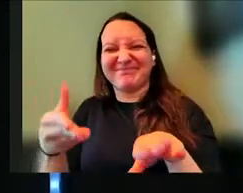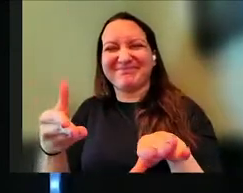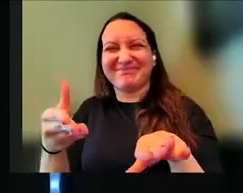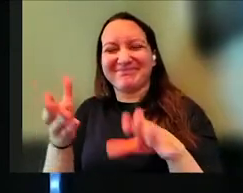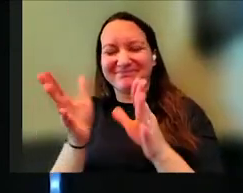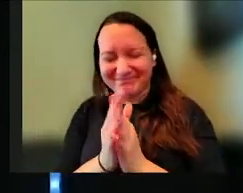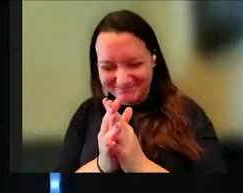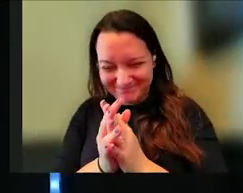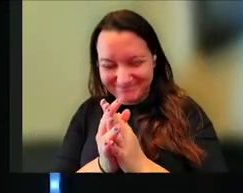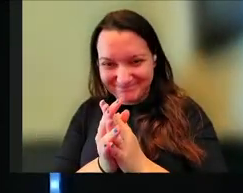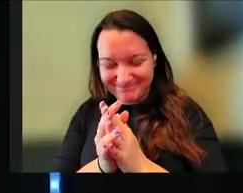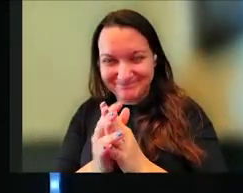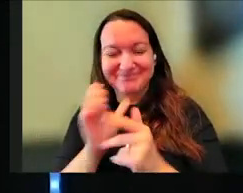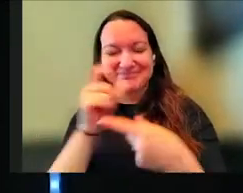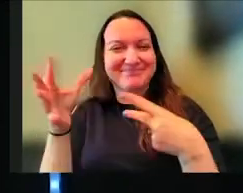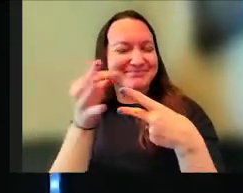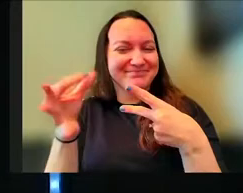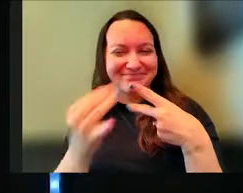Don't make the wrong choice.